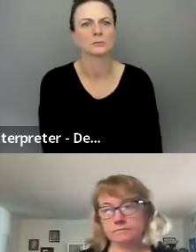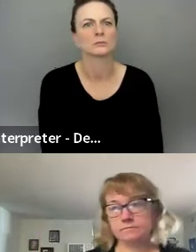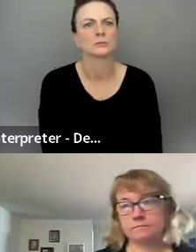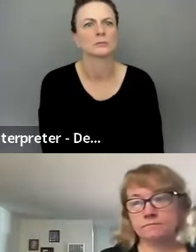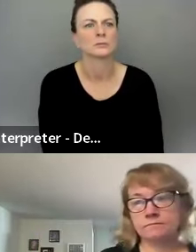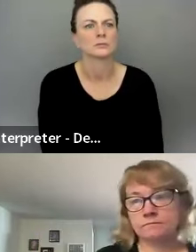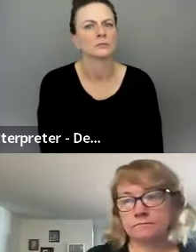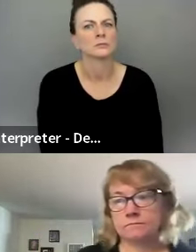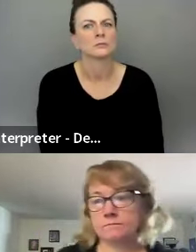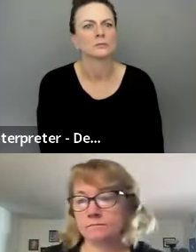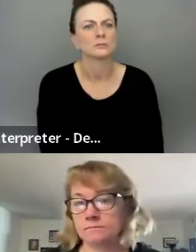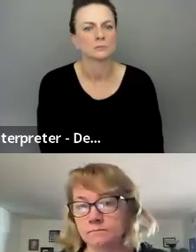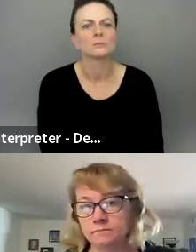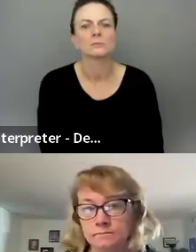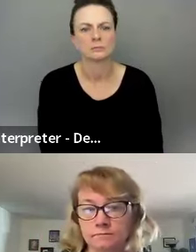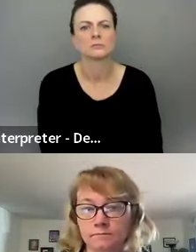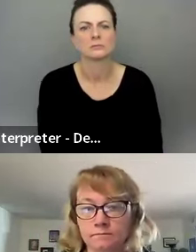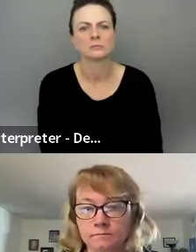That, those are my, that's my two cents.